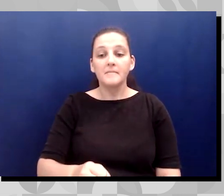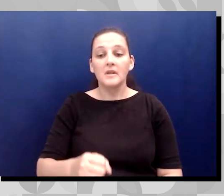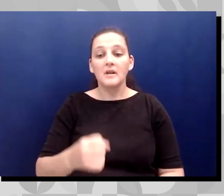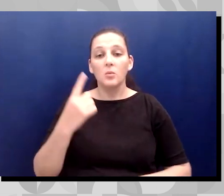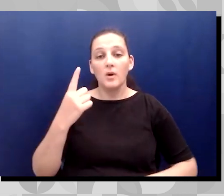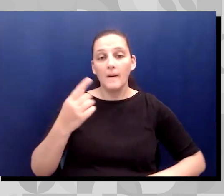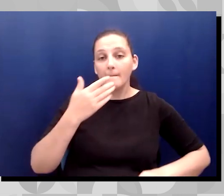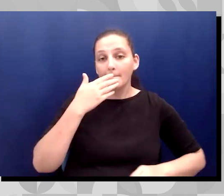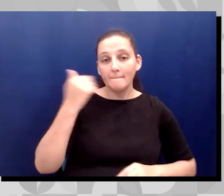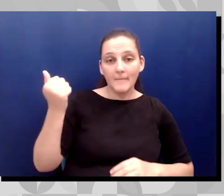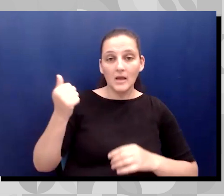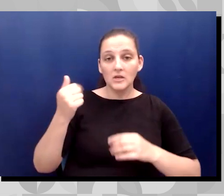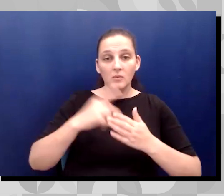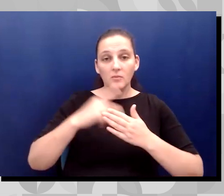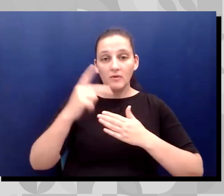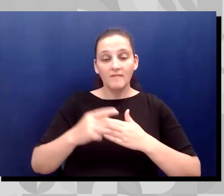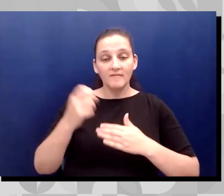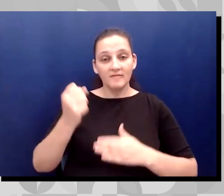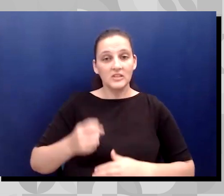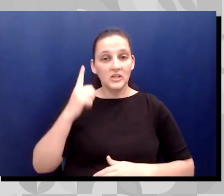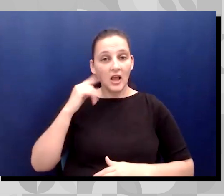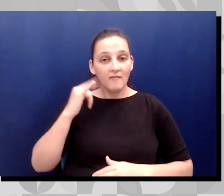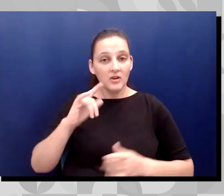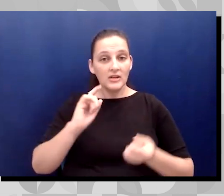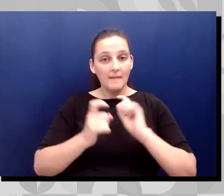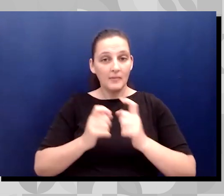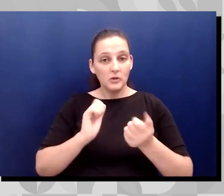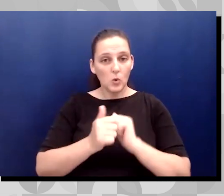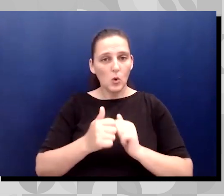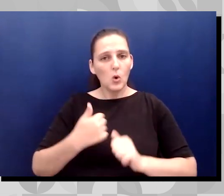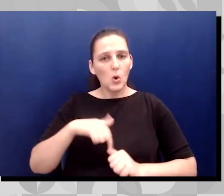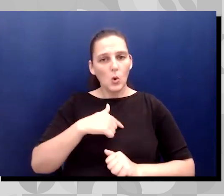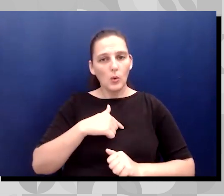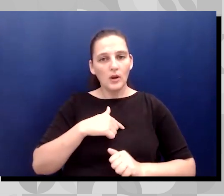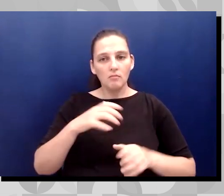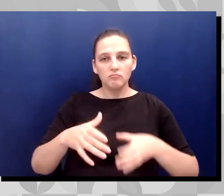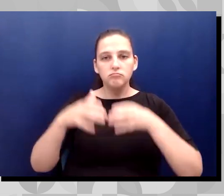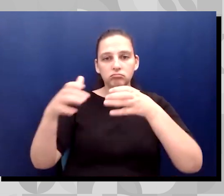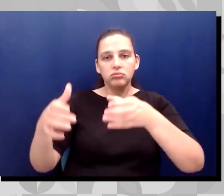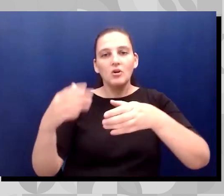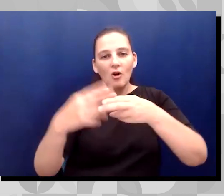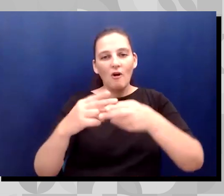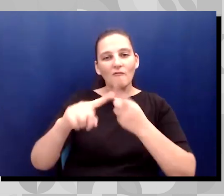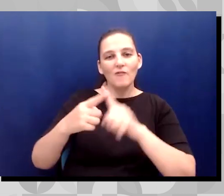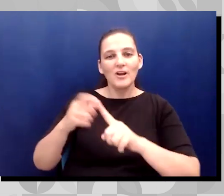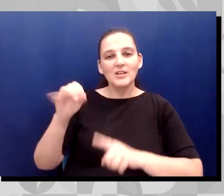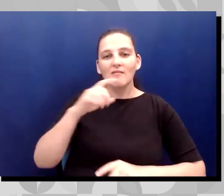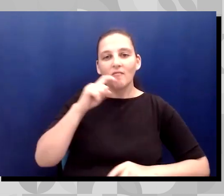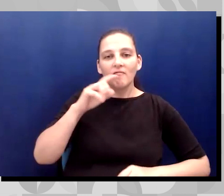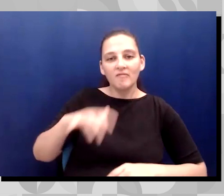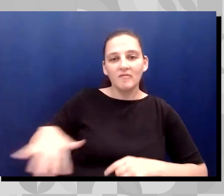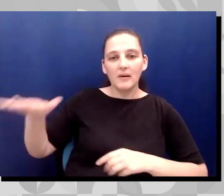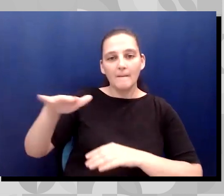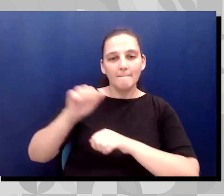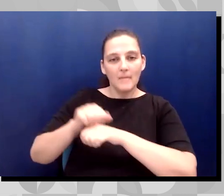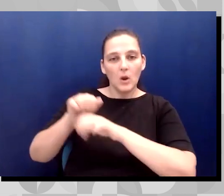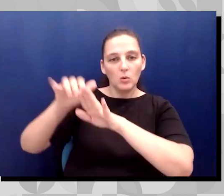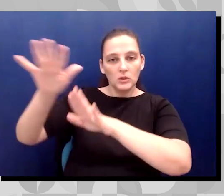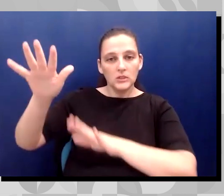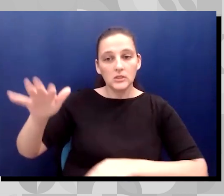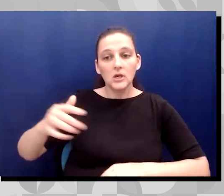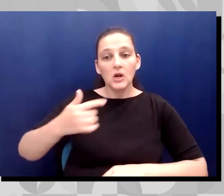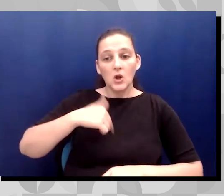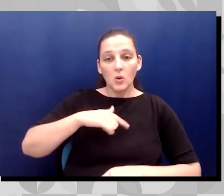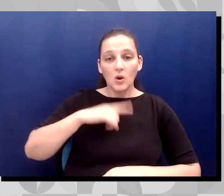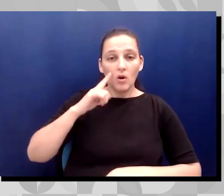sports is we go out with friends of the desert mountains and go up in these, uh, canyons around the